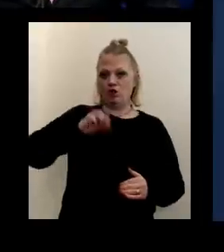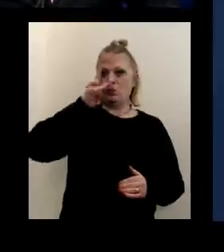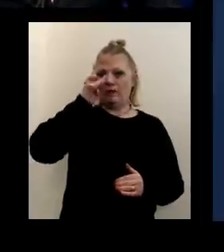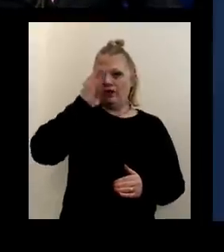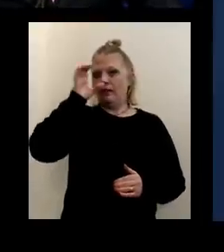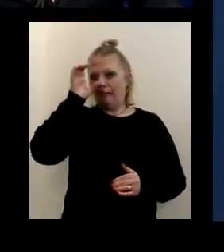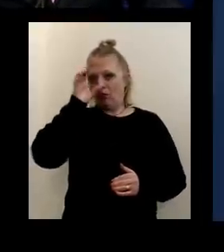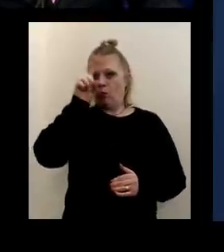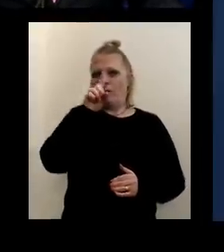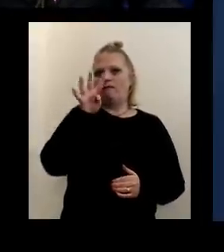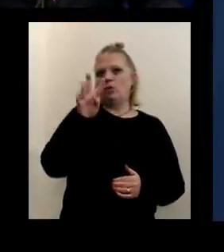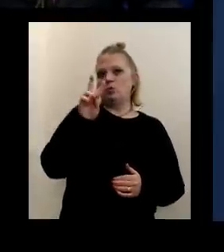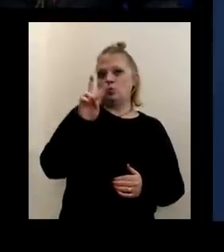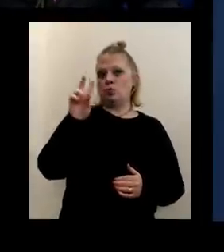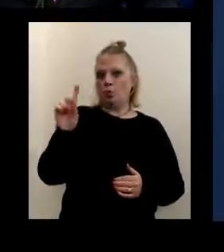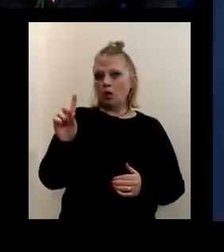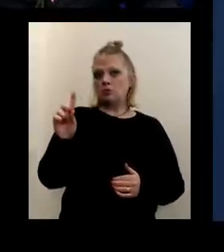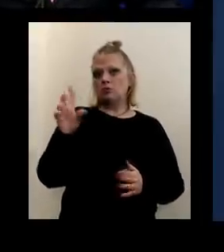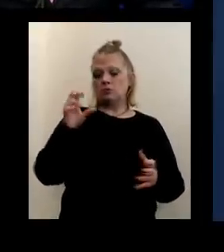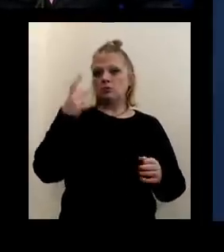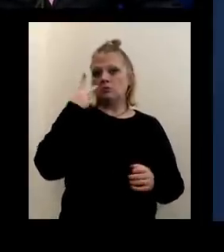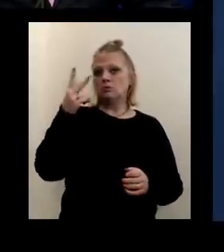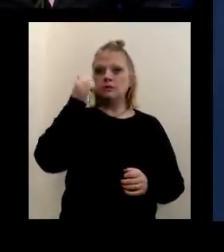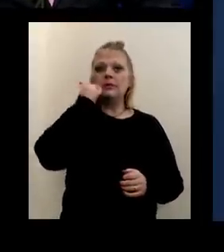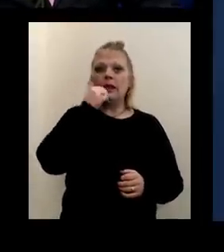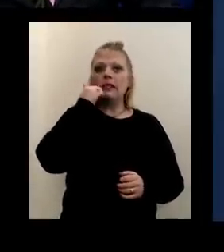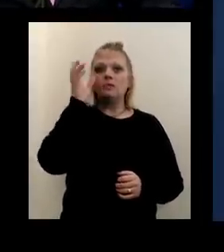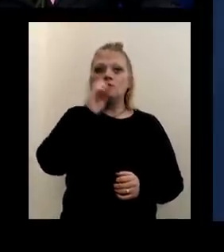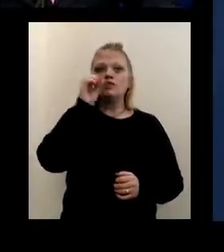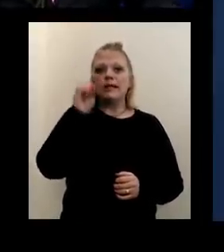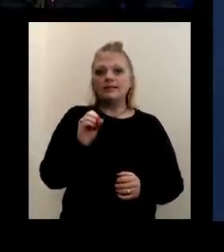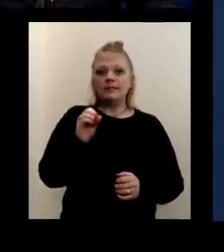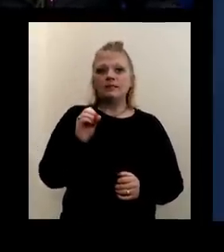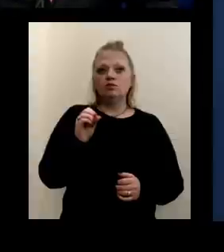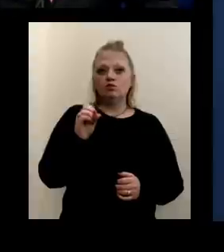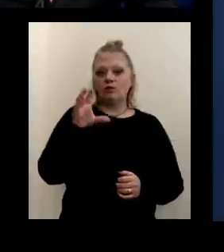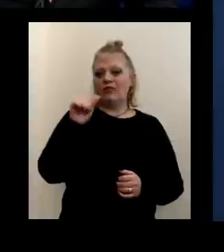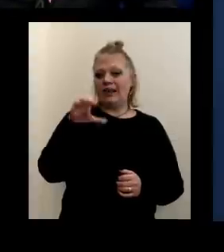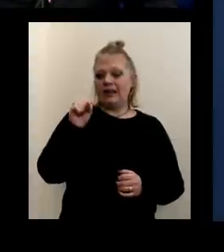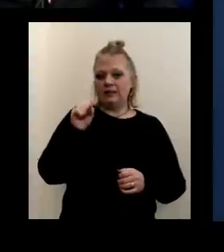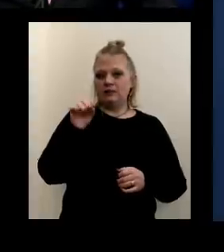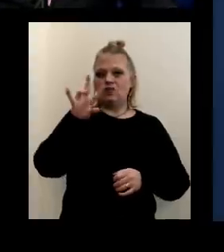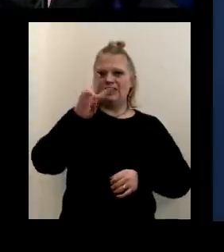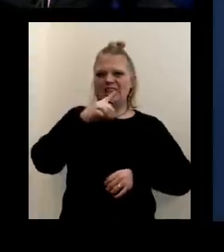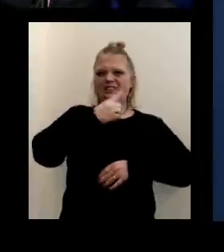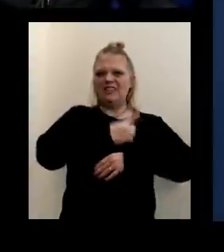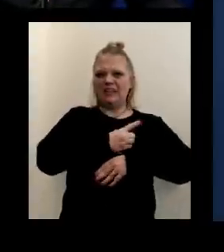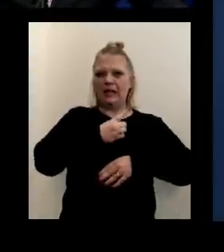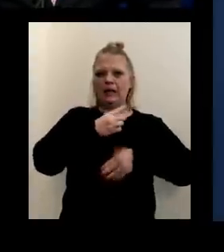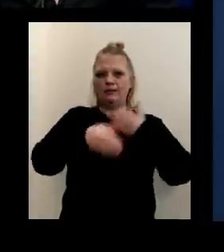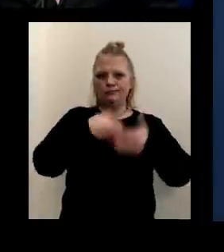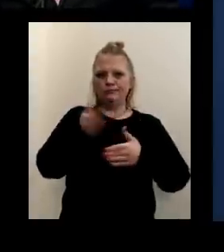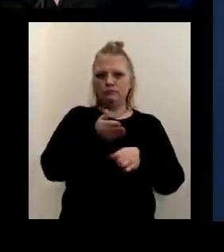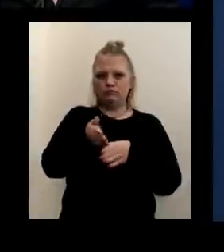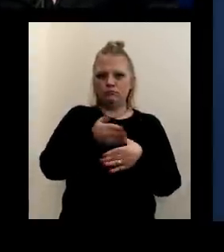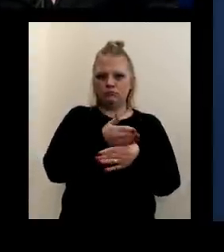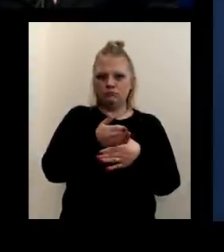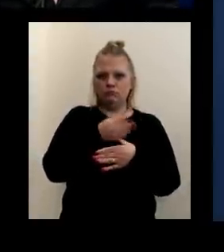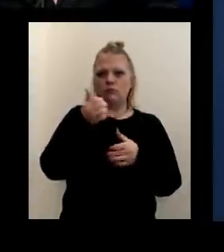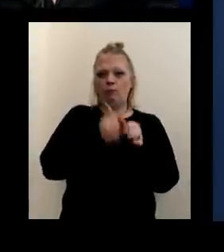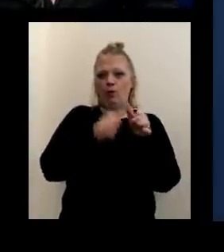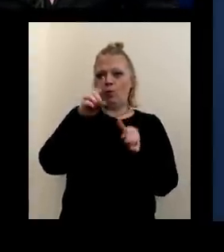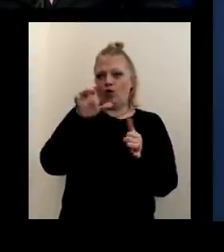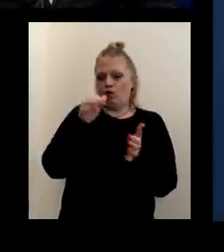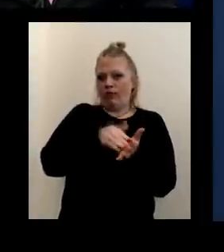Clarence 14221, but you can see its daily percentage of cases on a seven-day rolling average for a hundred thousand population